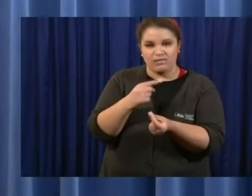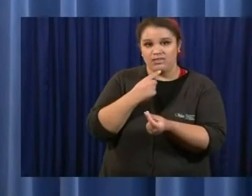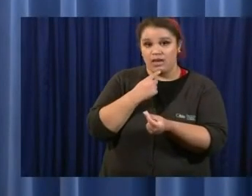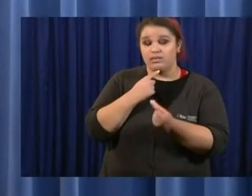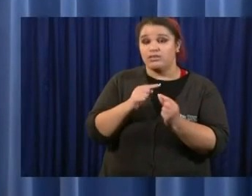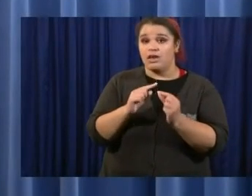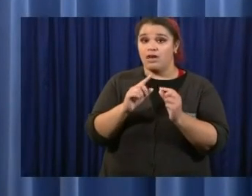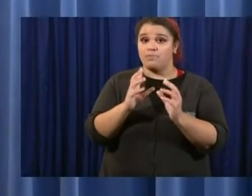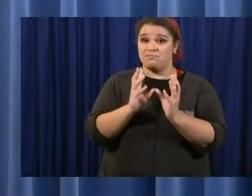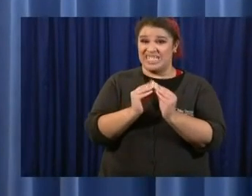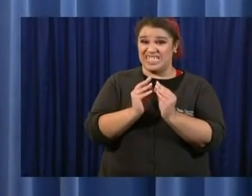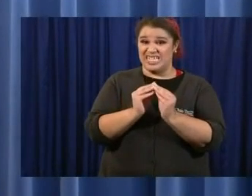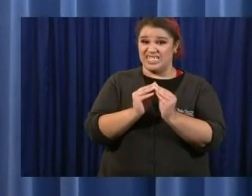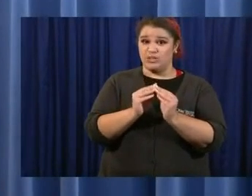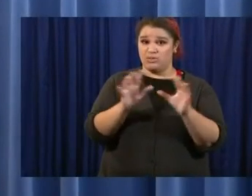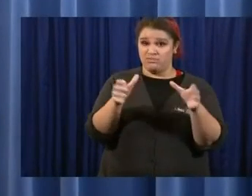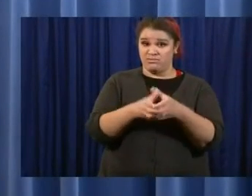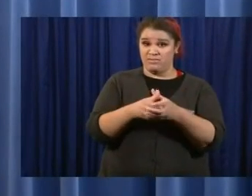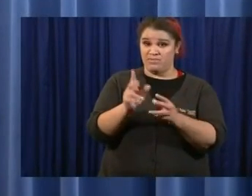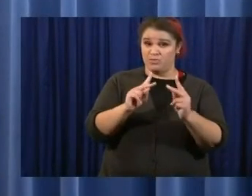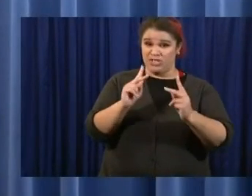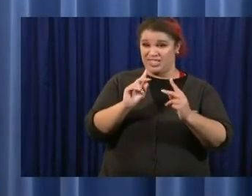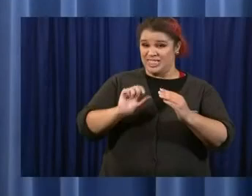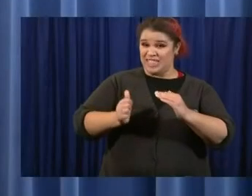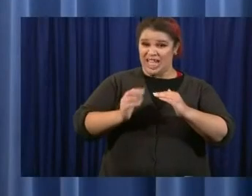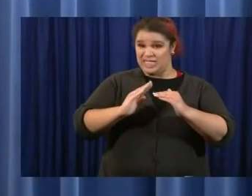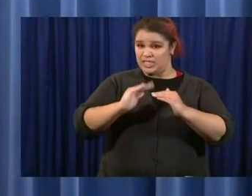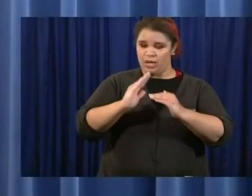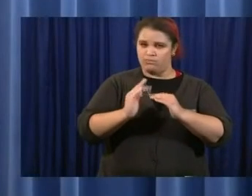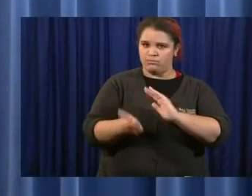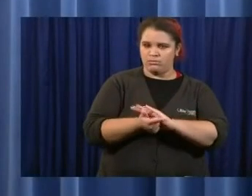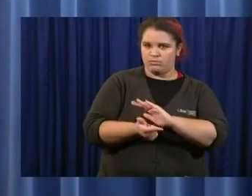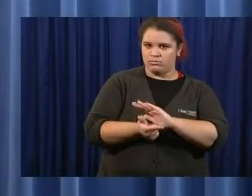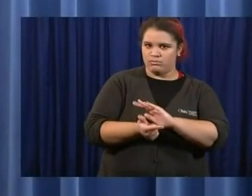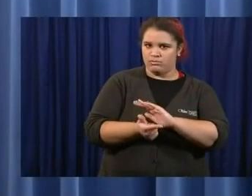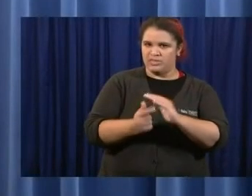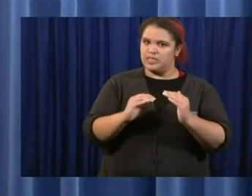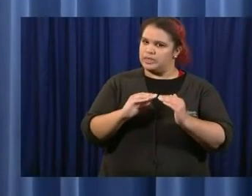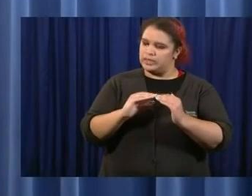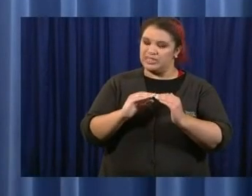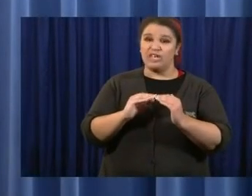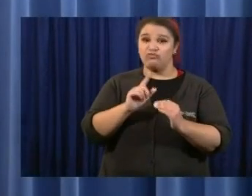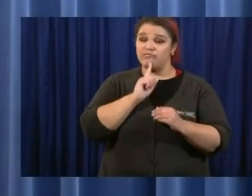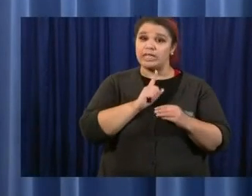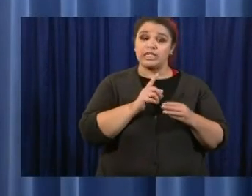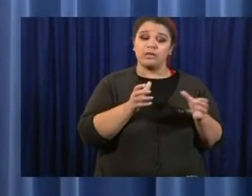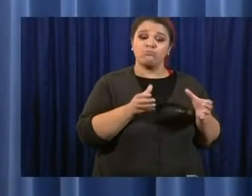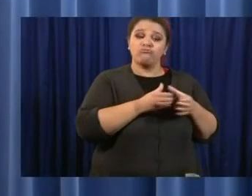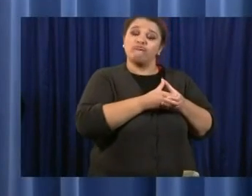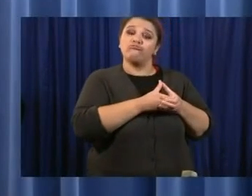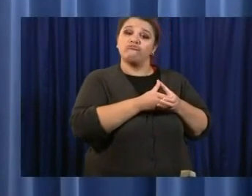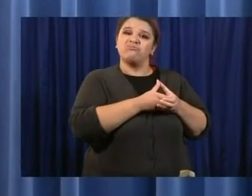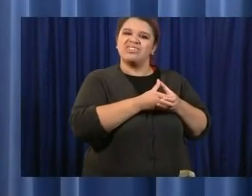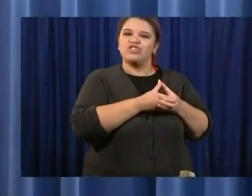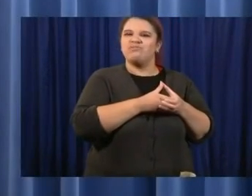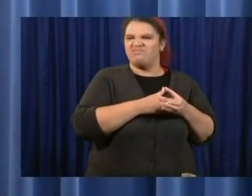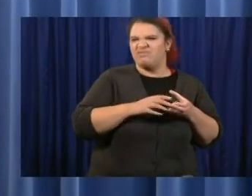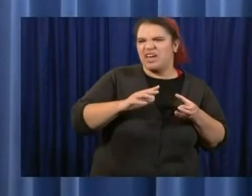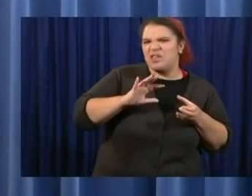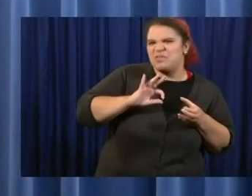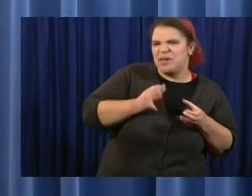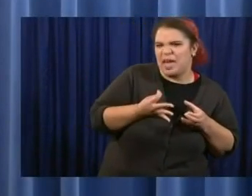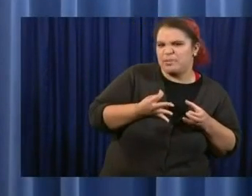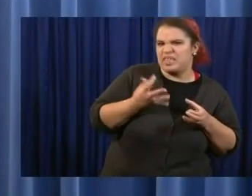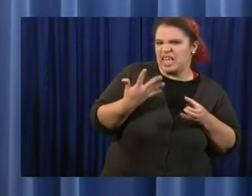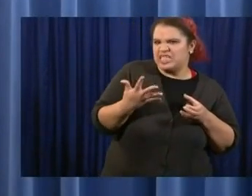um, and that you should really, your gatherings, uh, should be limited to your own family household group. So my question